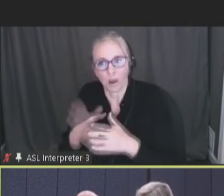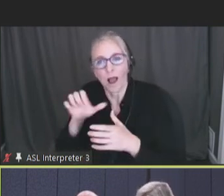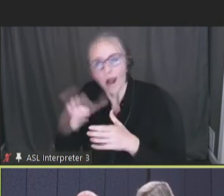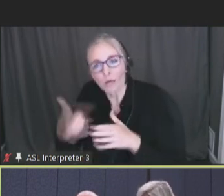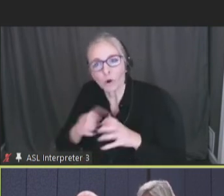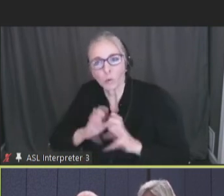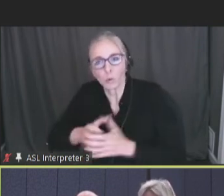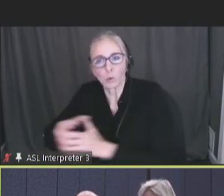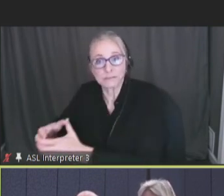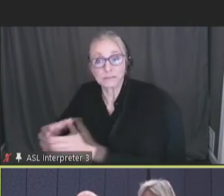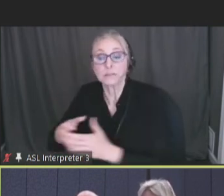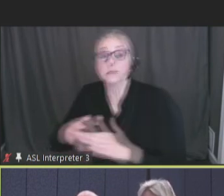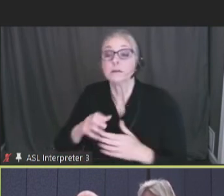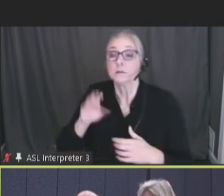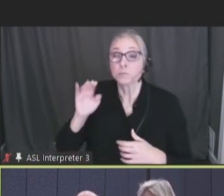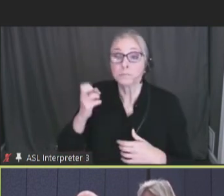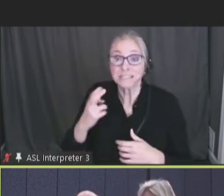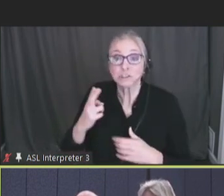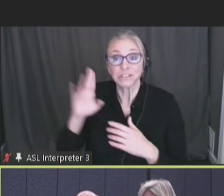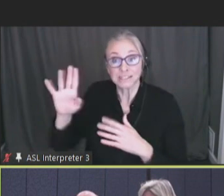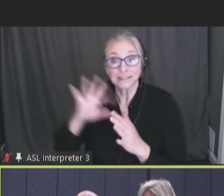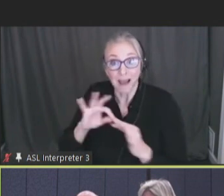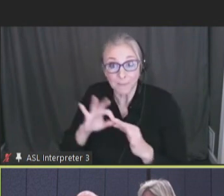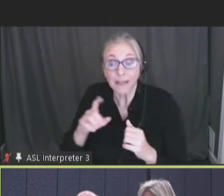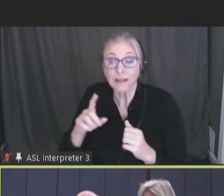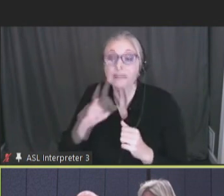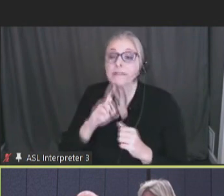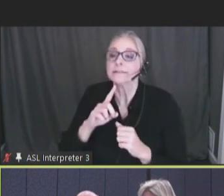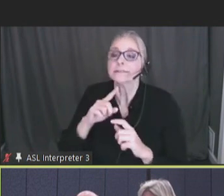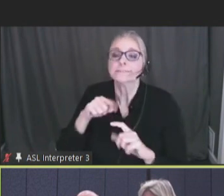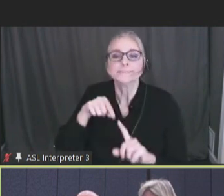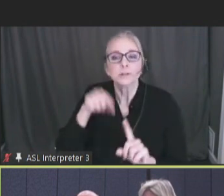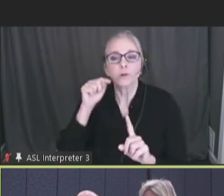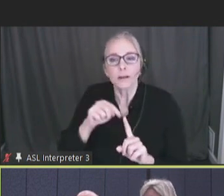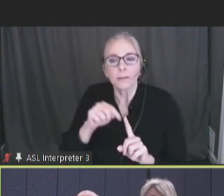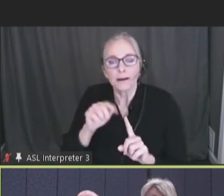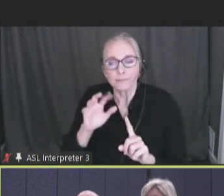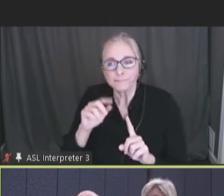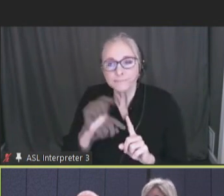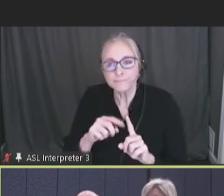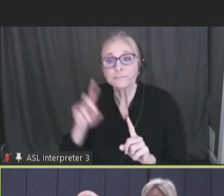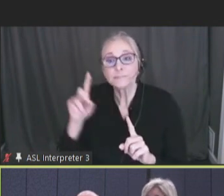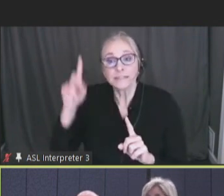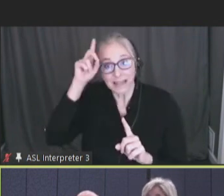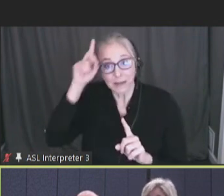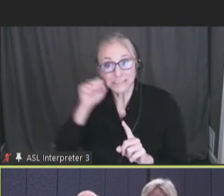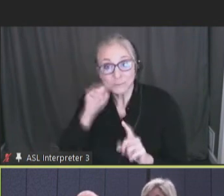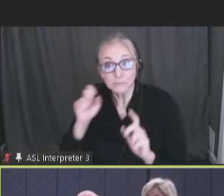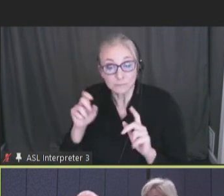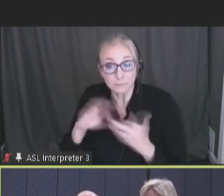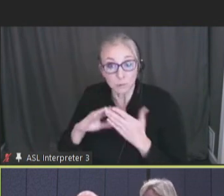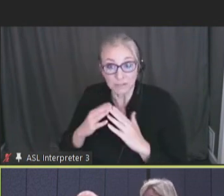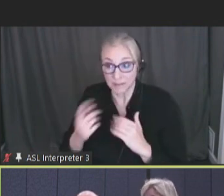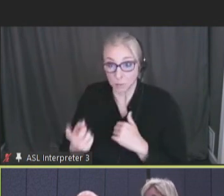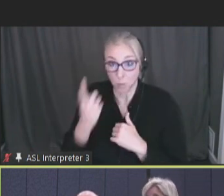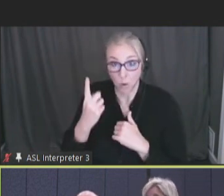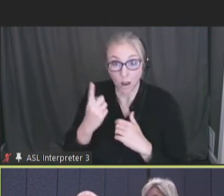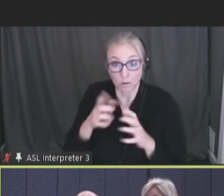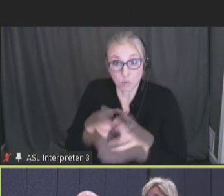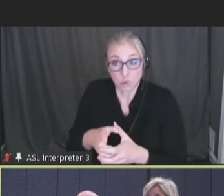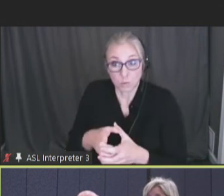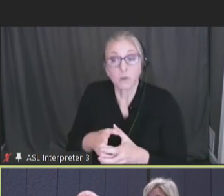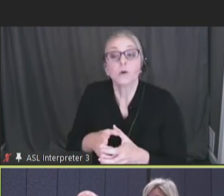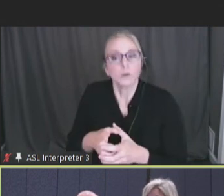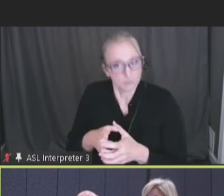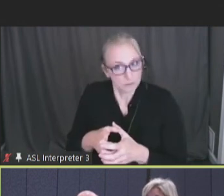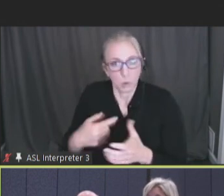To Mitch's comment referring to the Down syndrome community, that was one group that, man, we